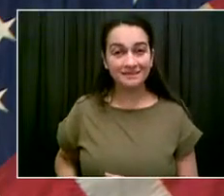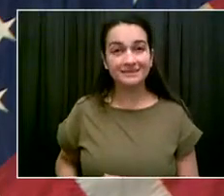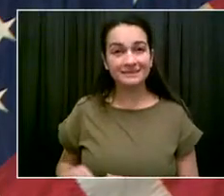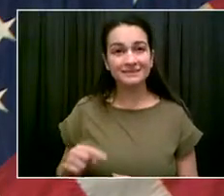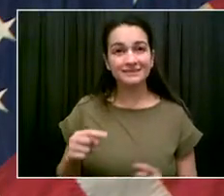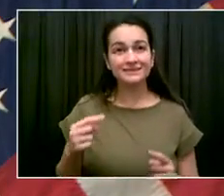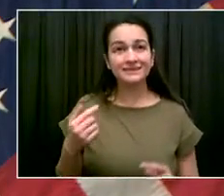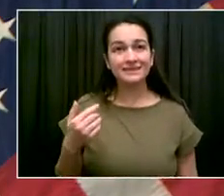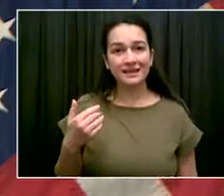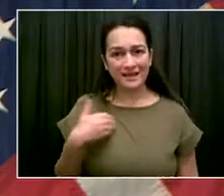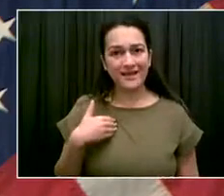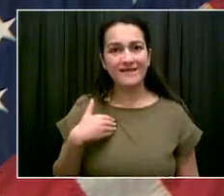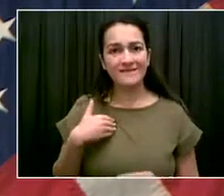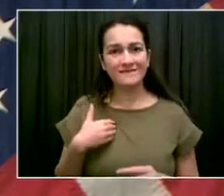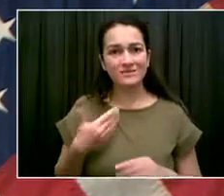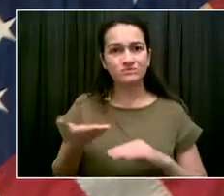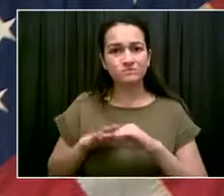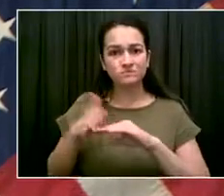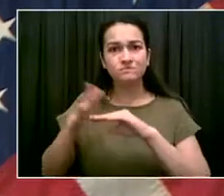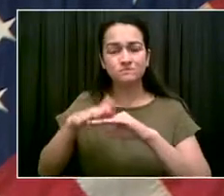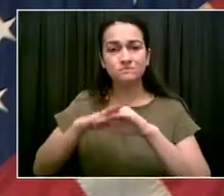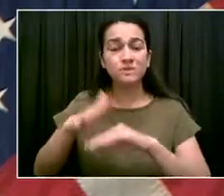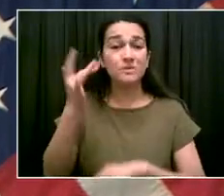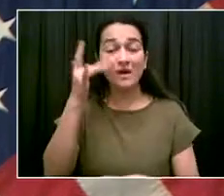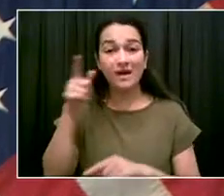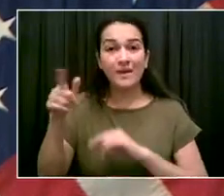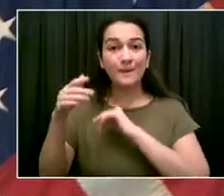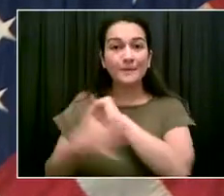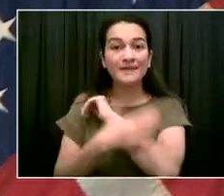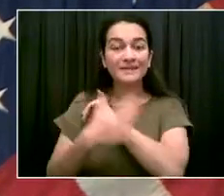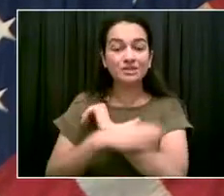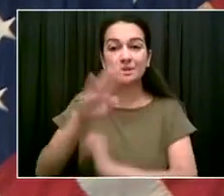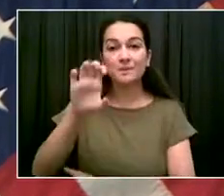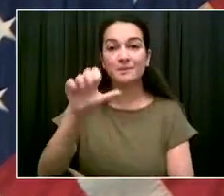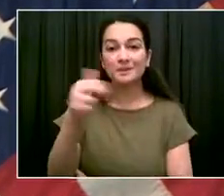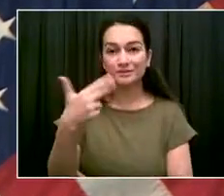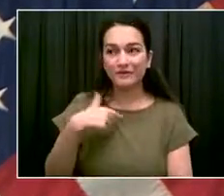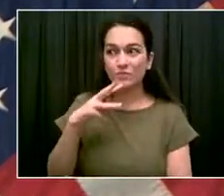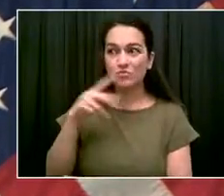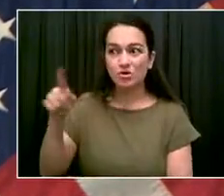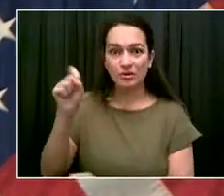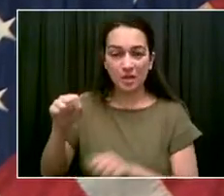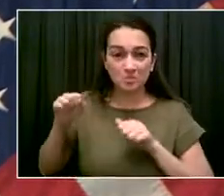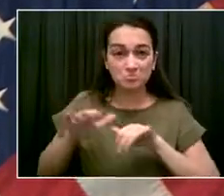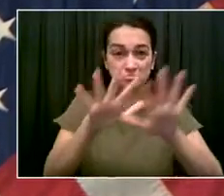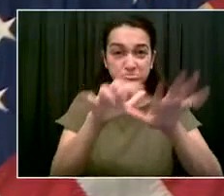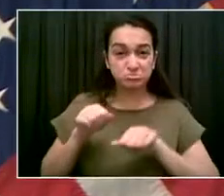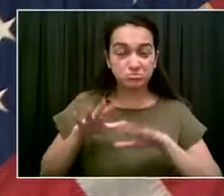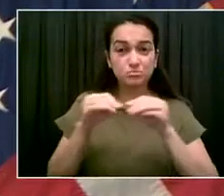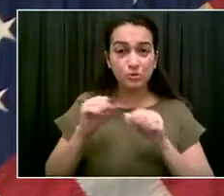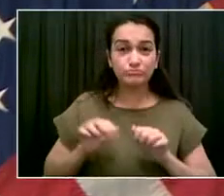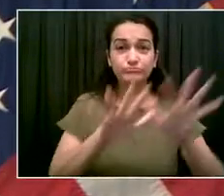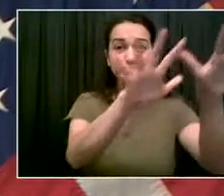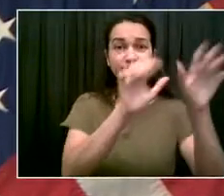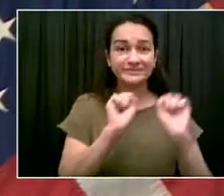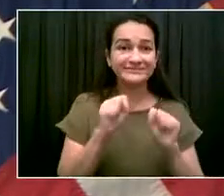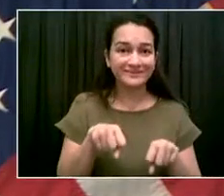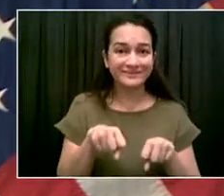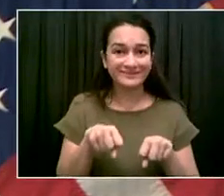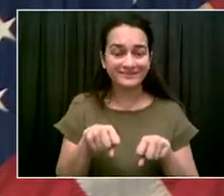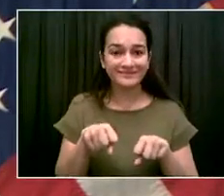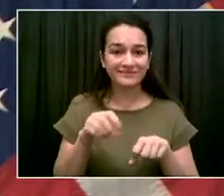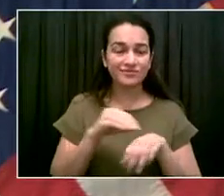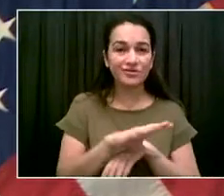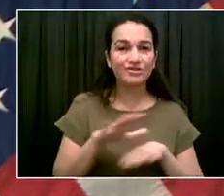will be closed for swimming tomorrow and Monday. So just to echo some of the agency actions that New York City Emergency